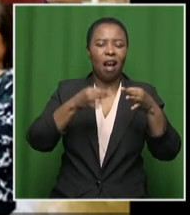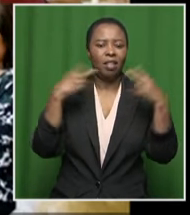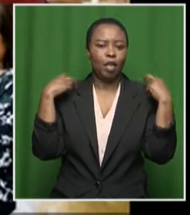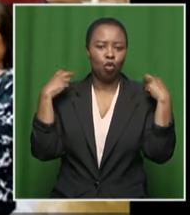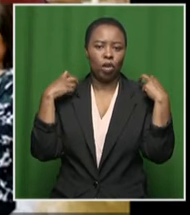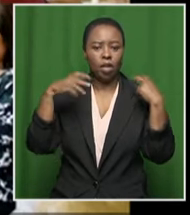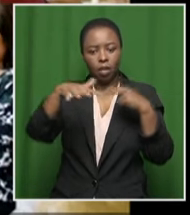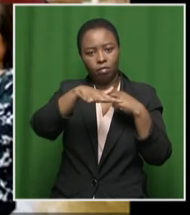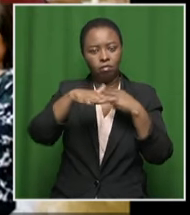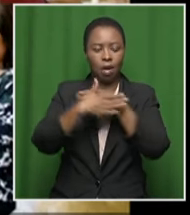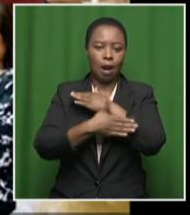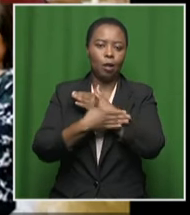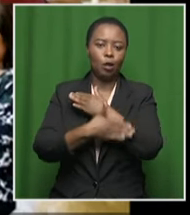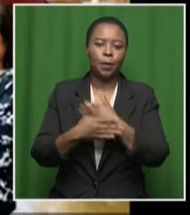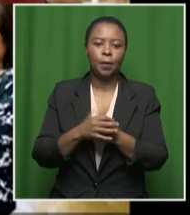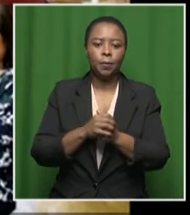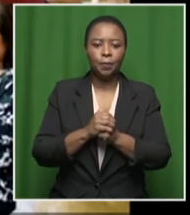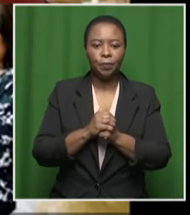in the country.